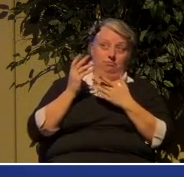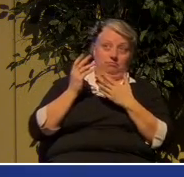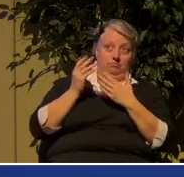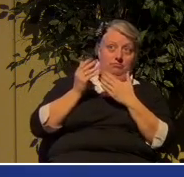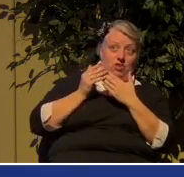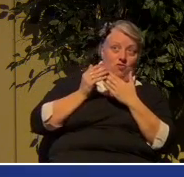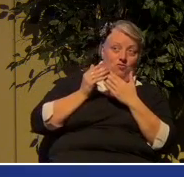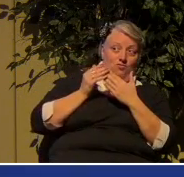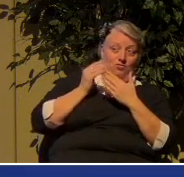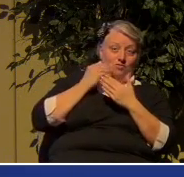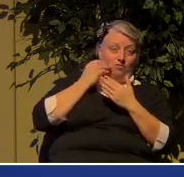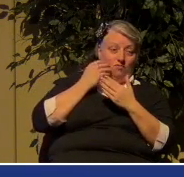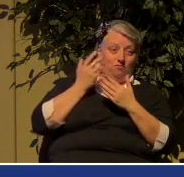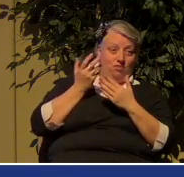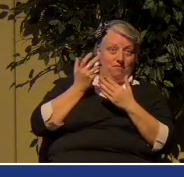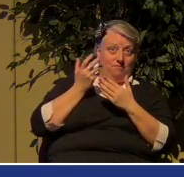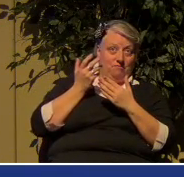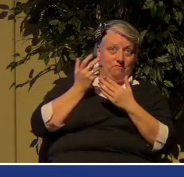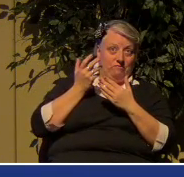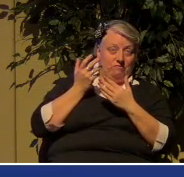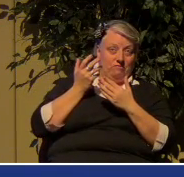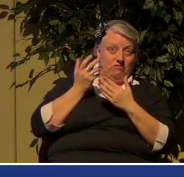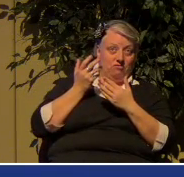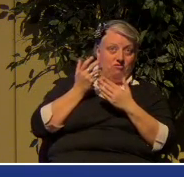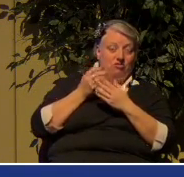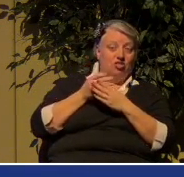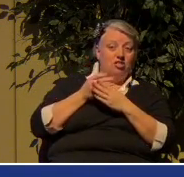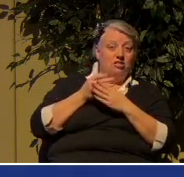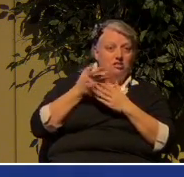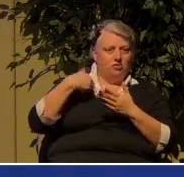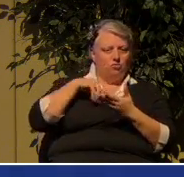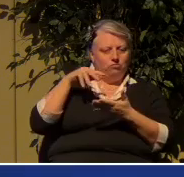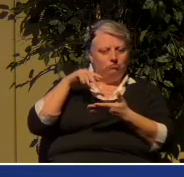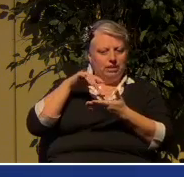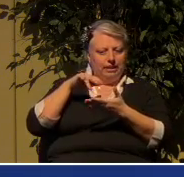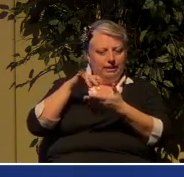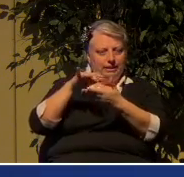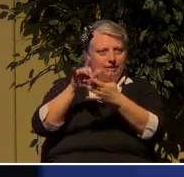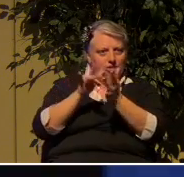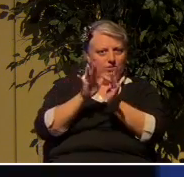of us aren't there who in our study of the scripture